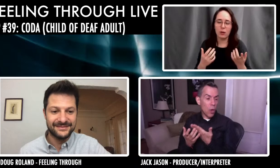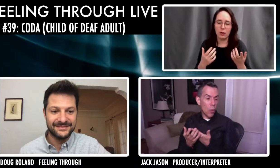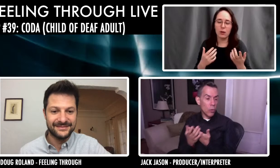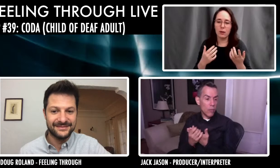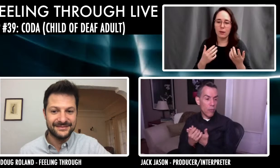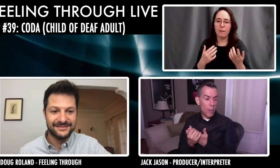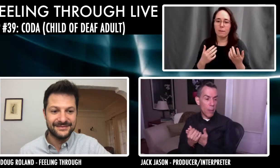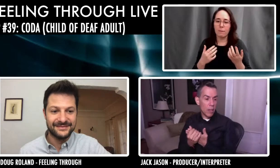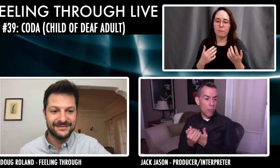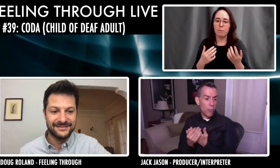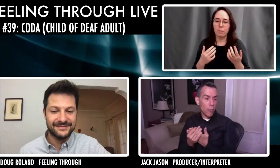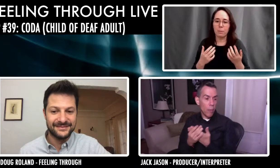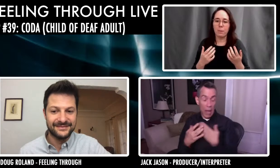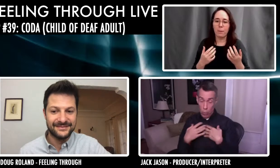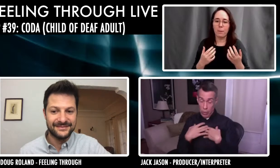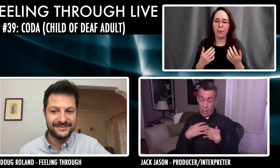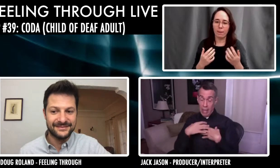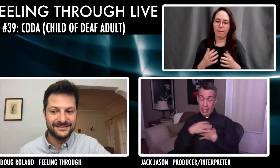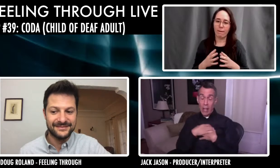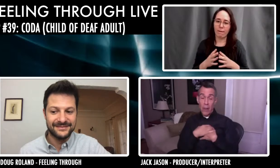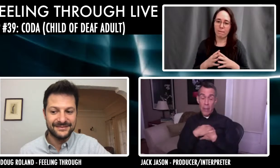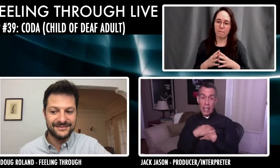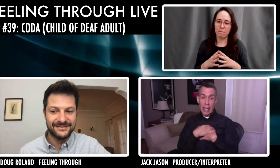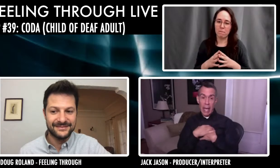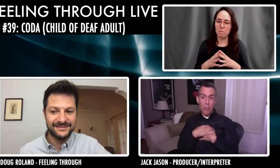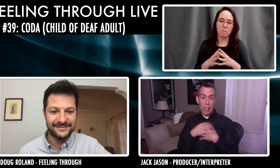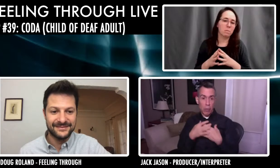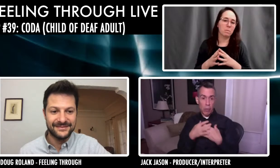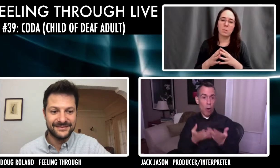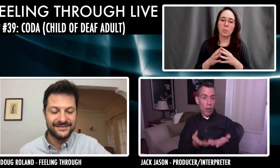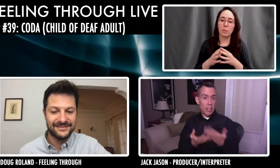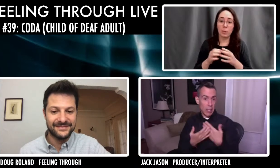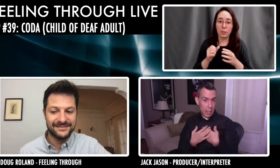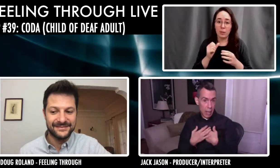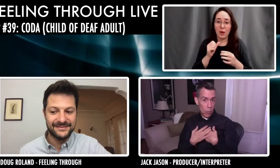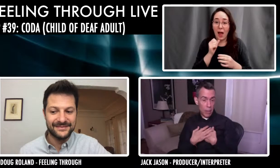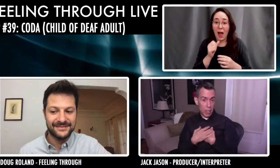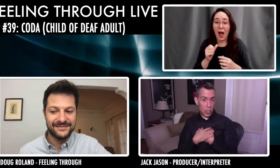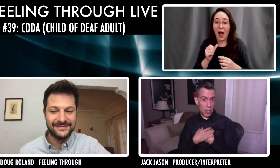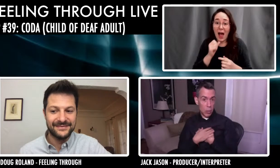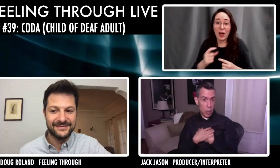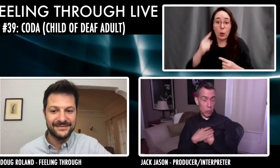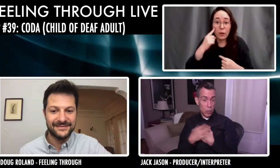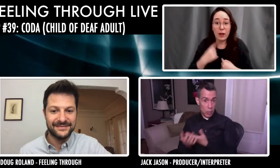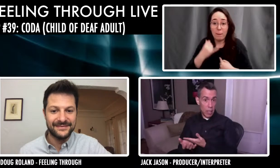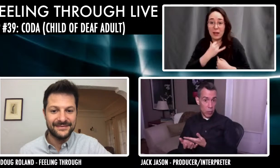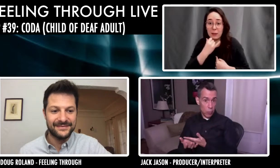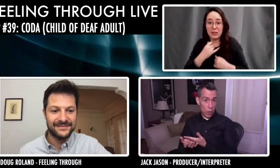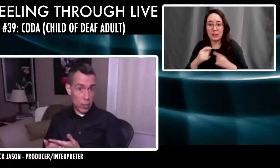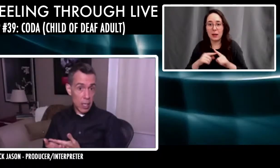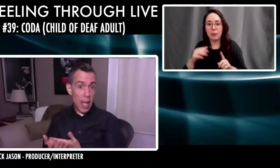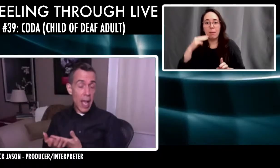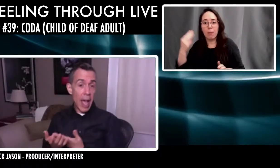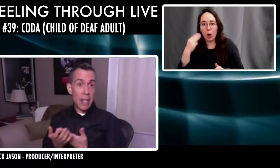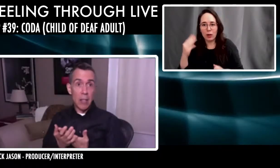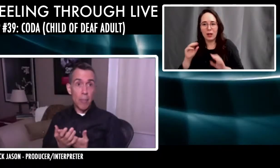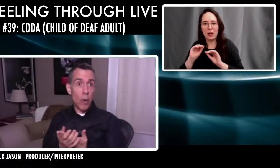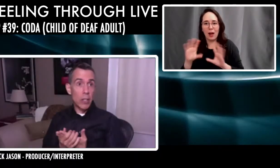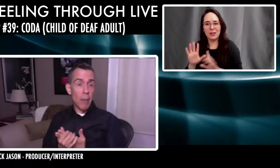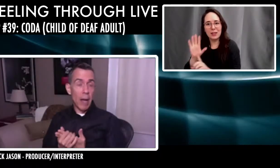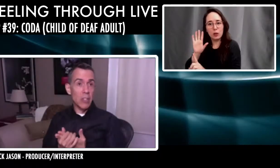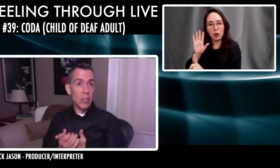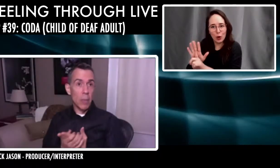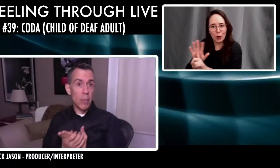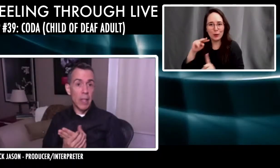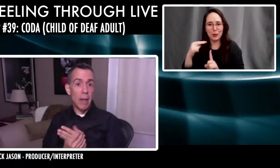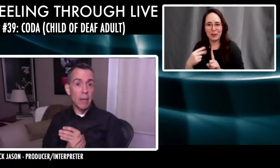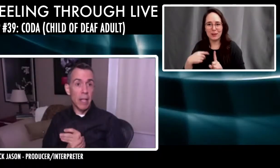don't usually find myself, I don't think myself I'm making a gap, but clearly Marlee sees it that way because she's the one who's using me as her voice. And at some point